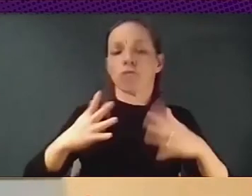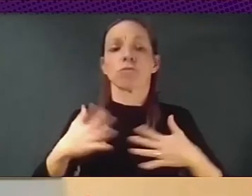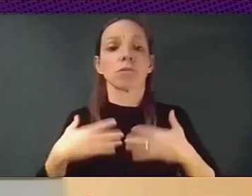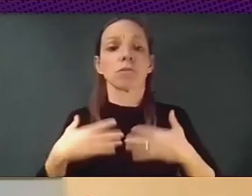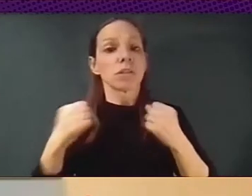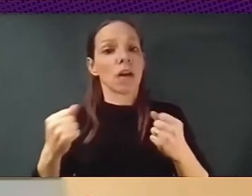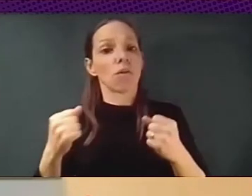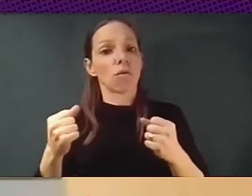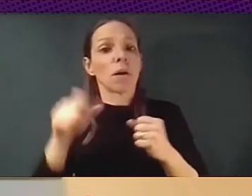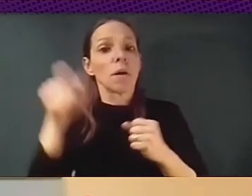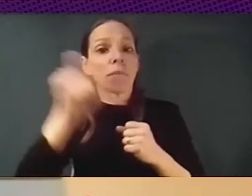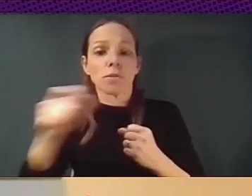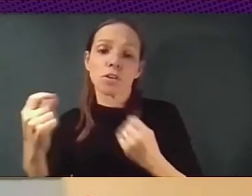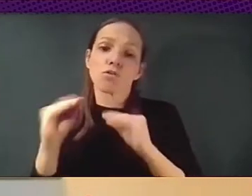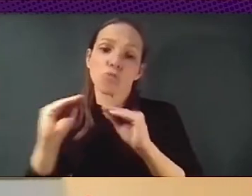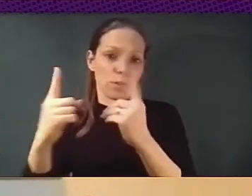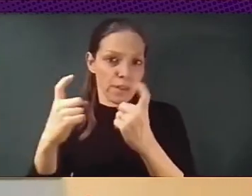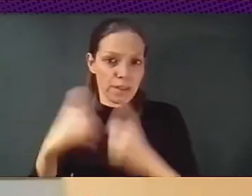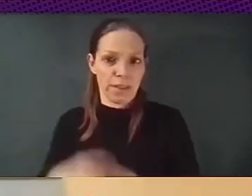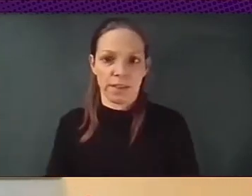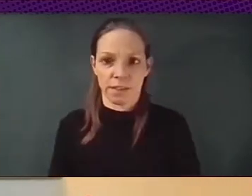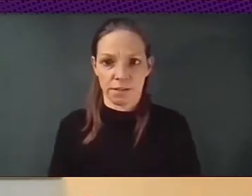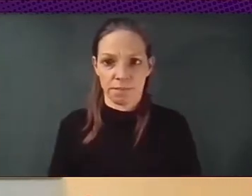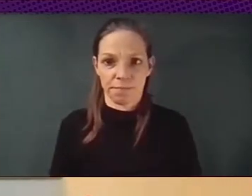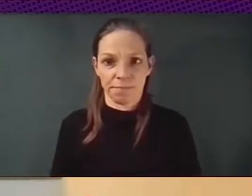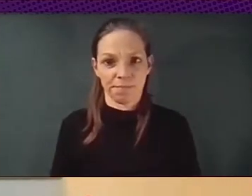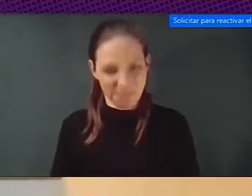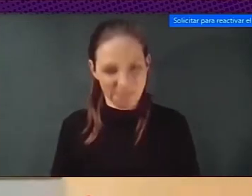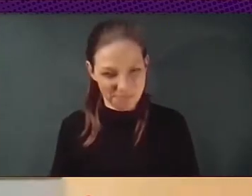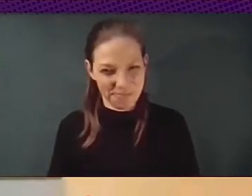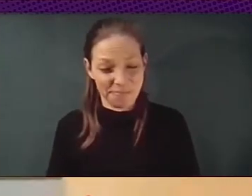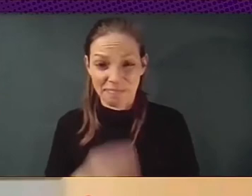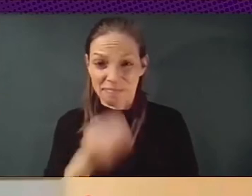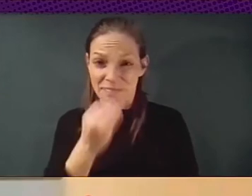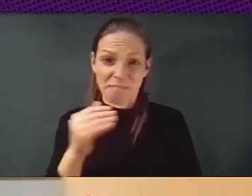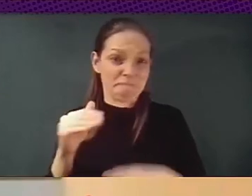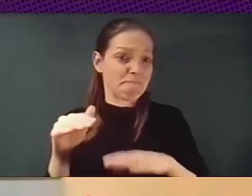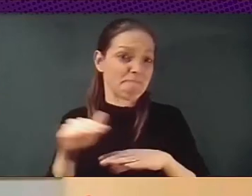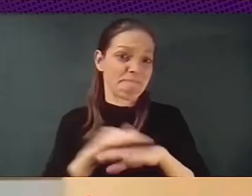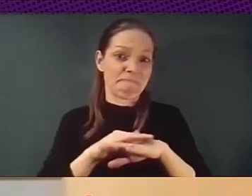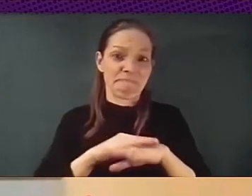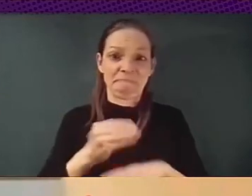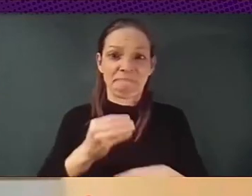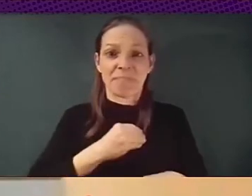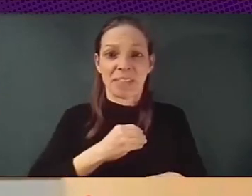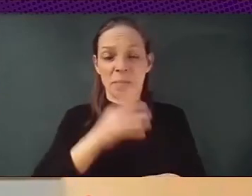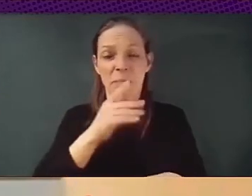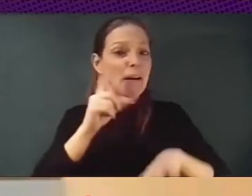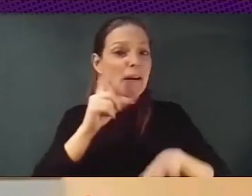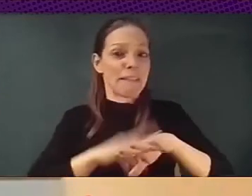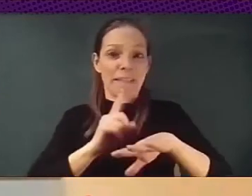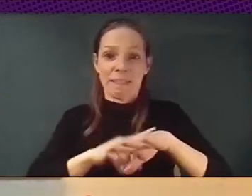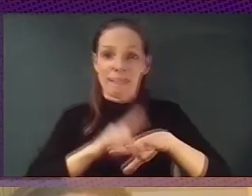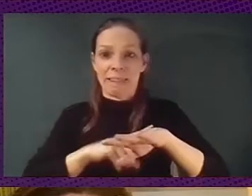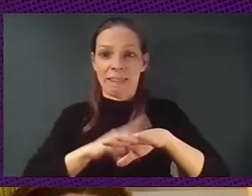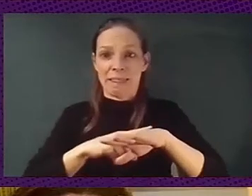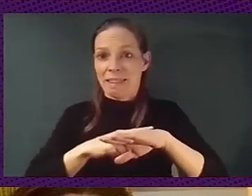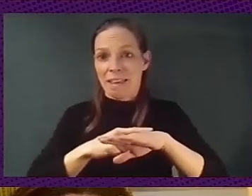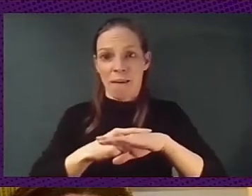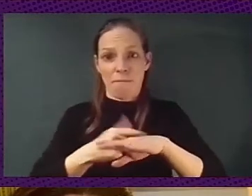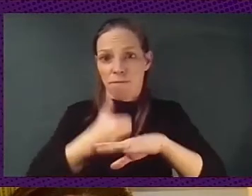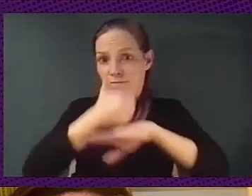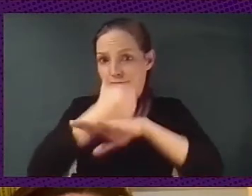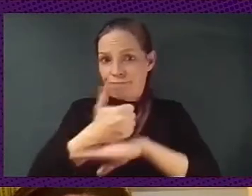Okay, so now, we don't have more time now. Thanks, Francesca. You gave us a lot of